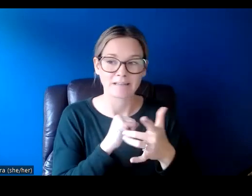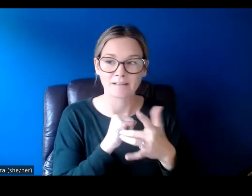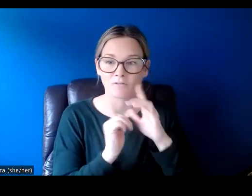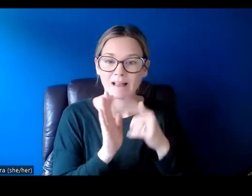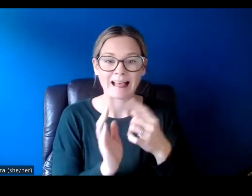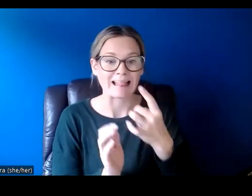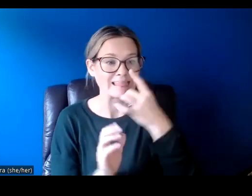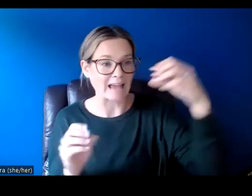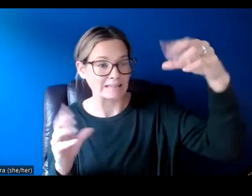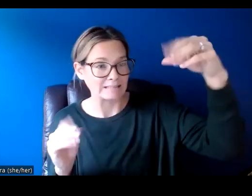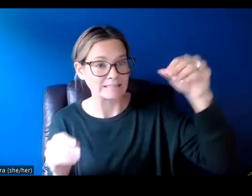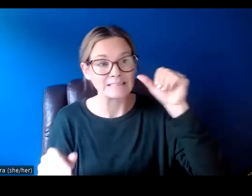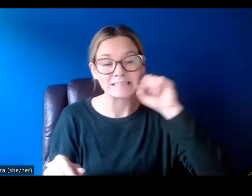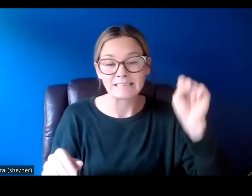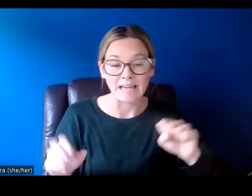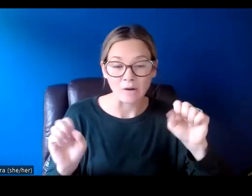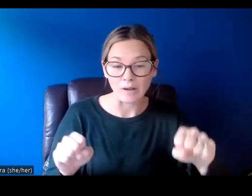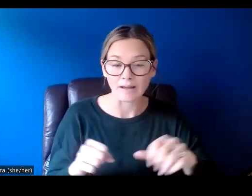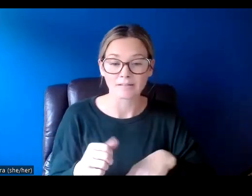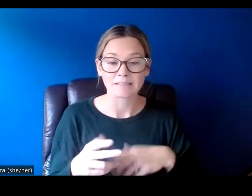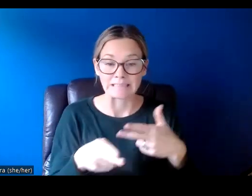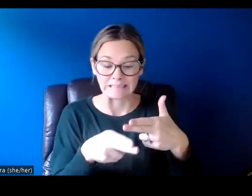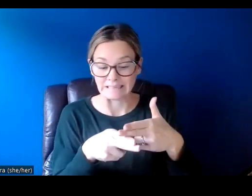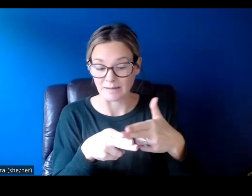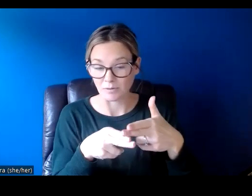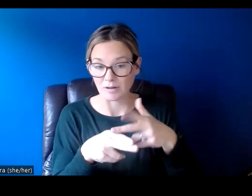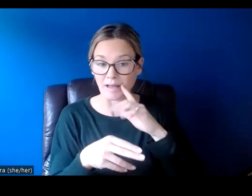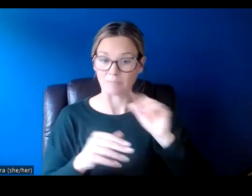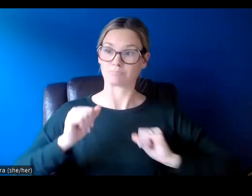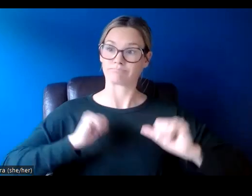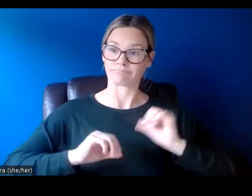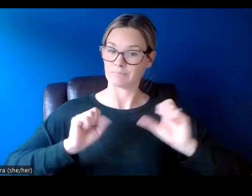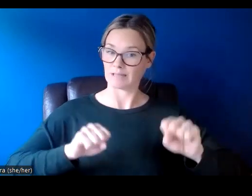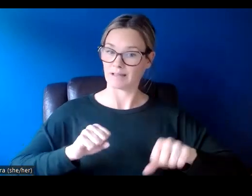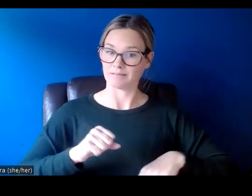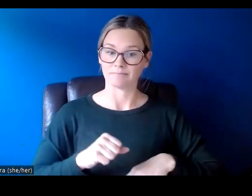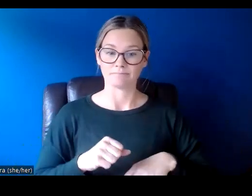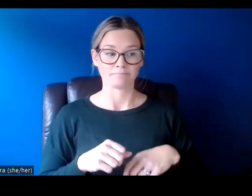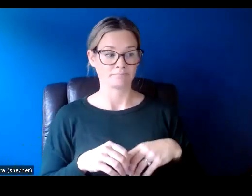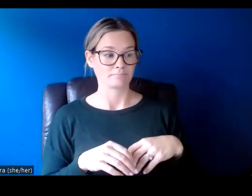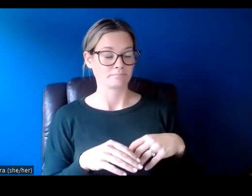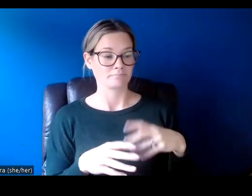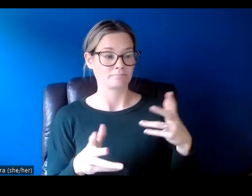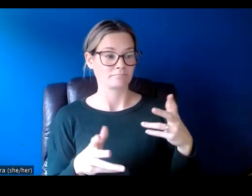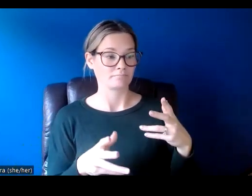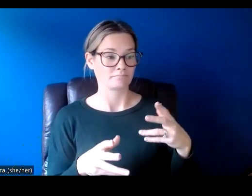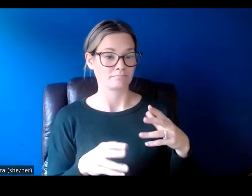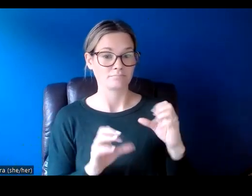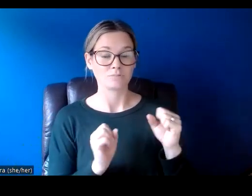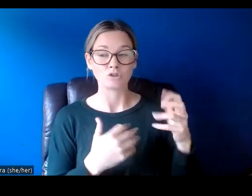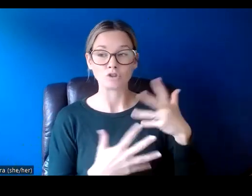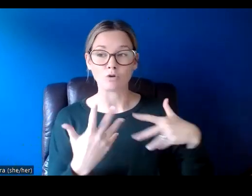light or soundscapes. It can be temporary, like a performance. It could be something social,